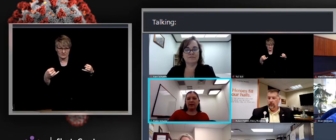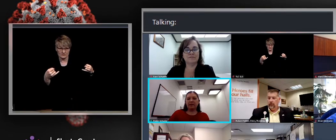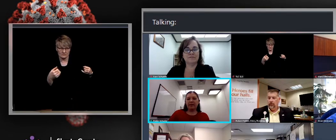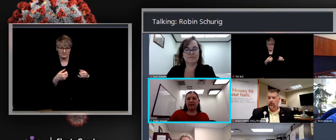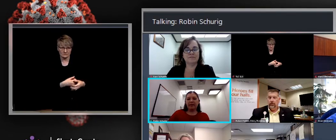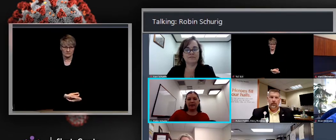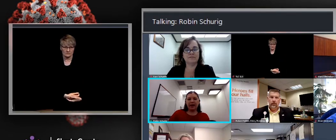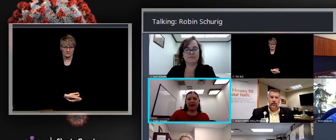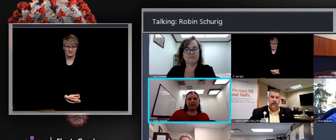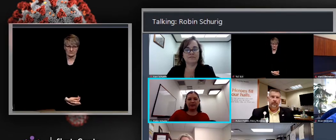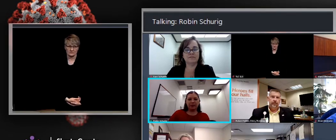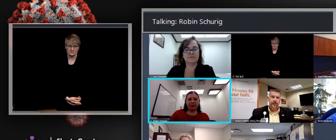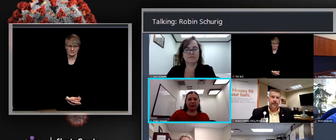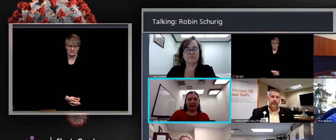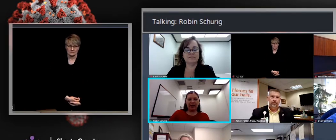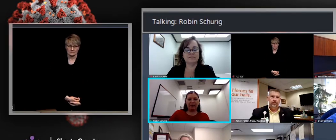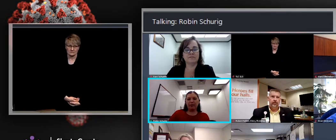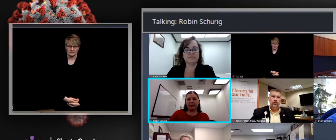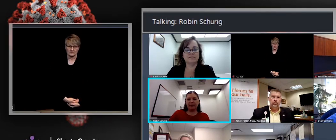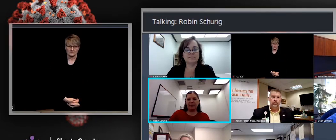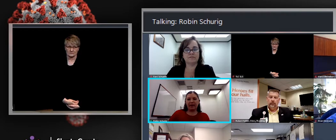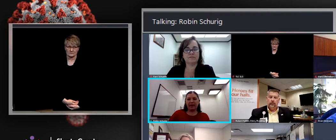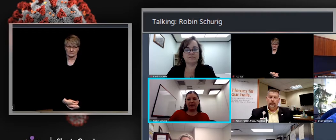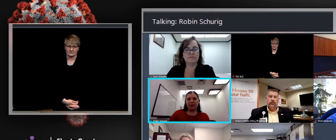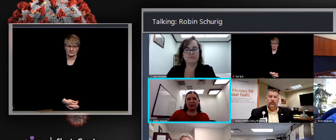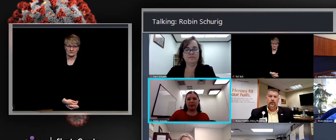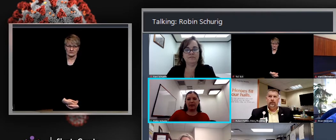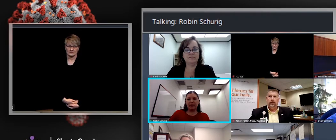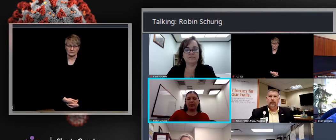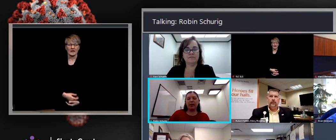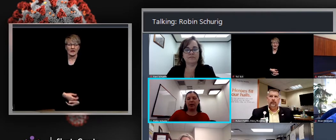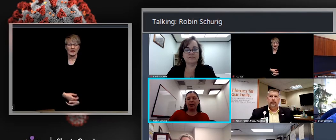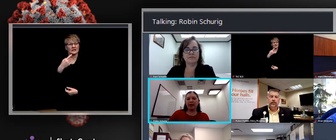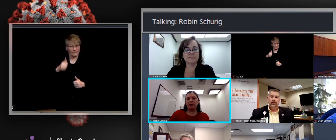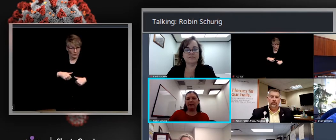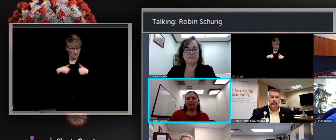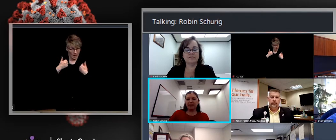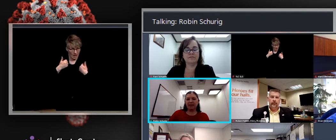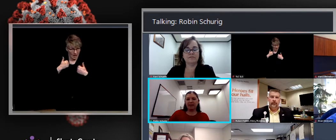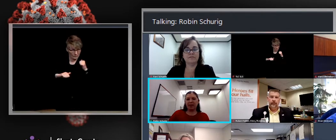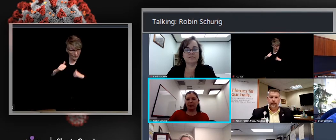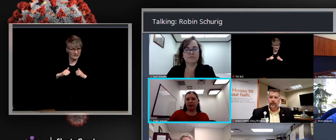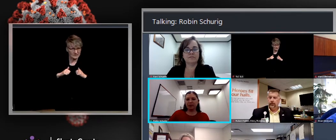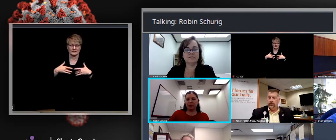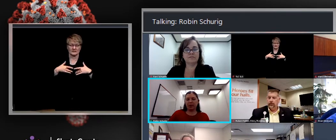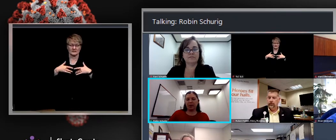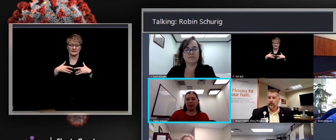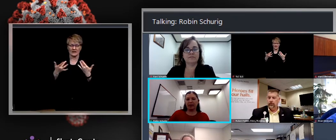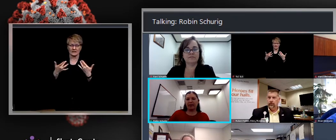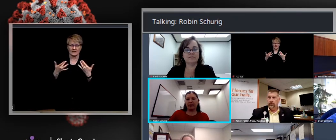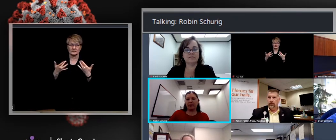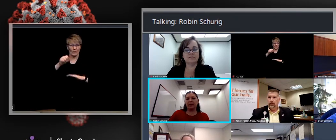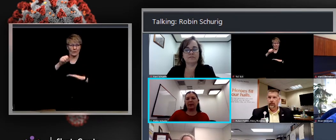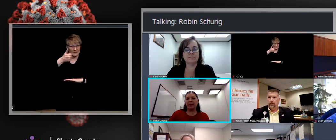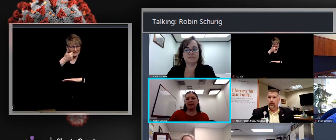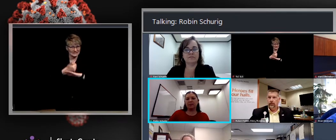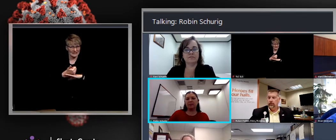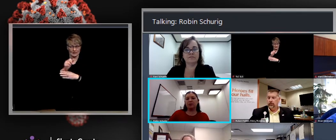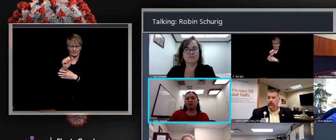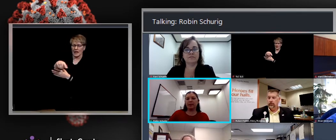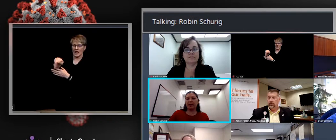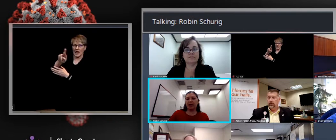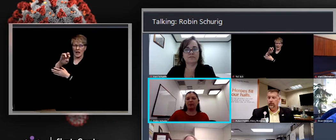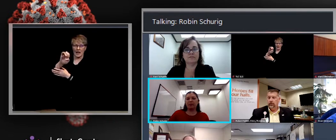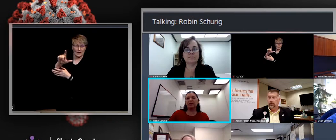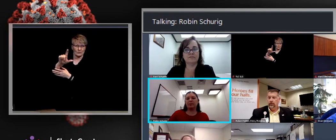So they've said that the guidance for the live performances and events will go into effect April 1st. We're hoping that they will